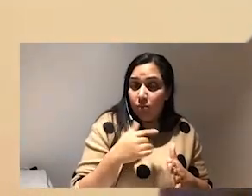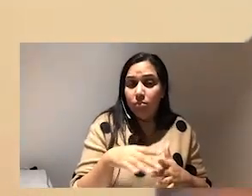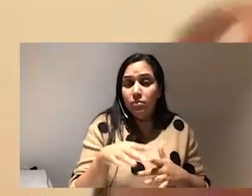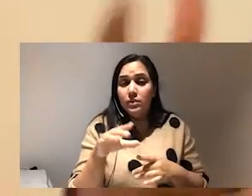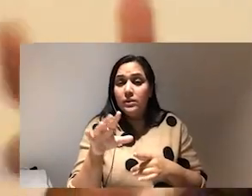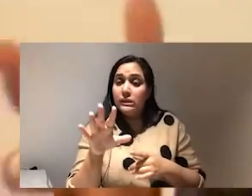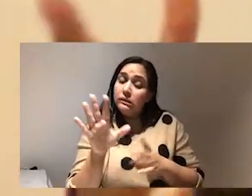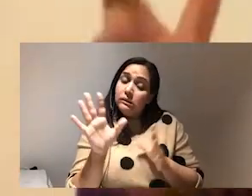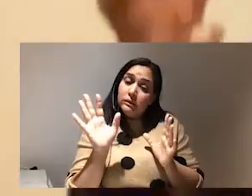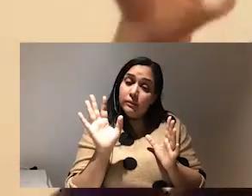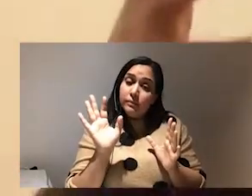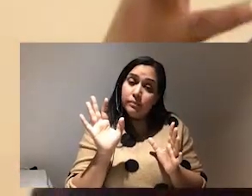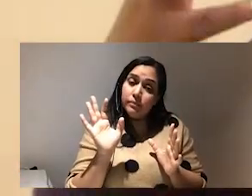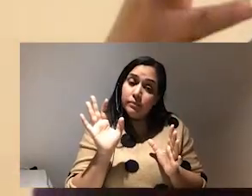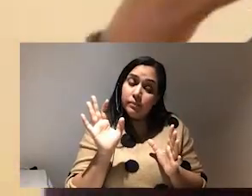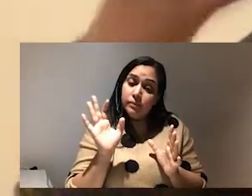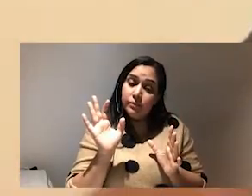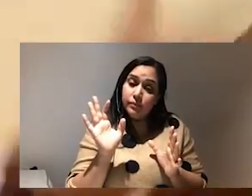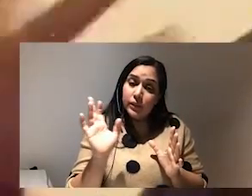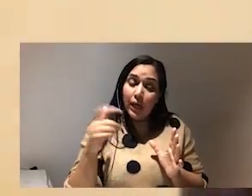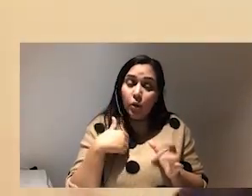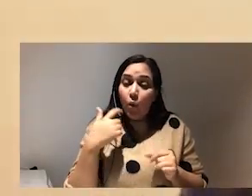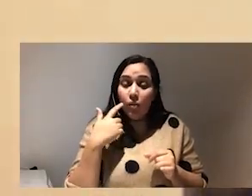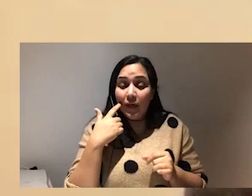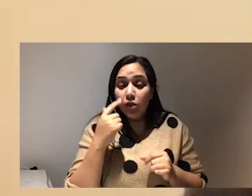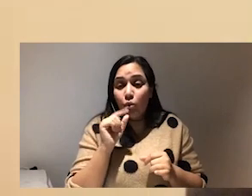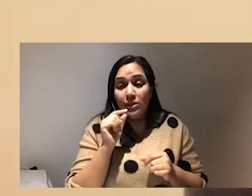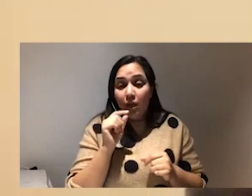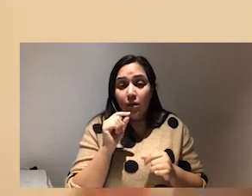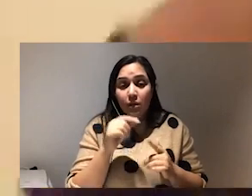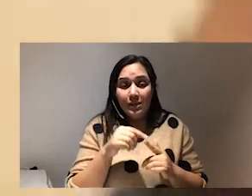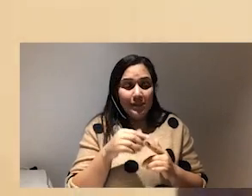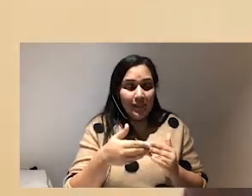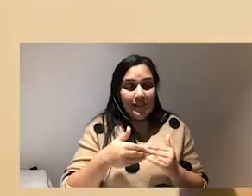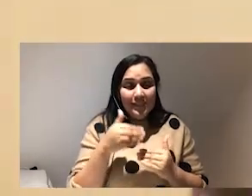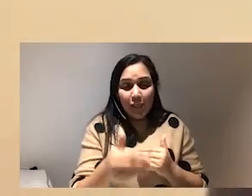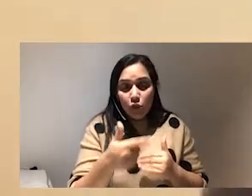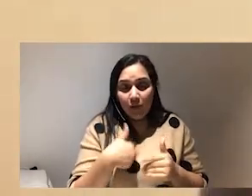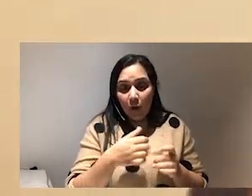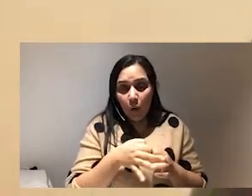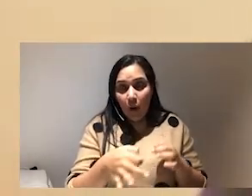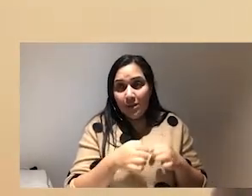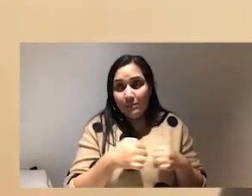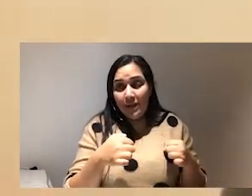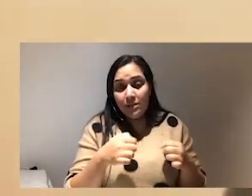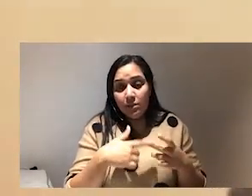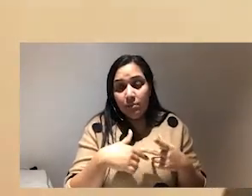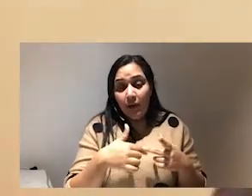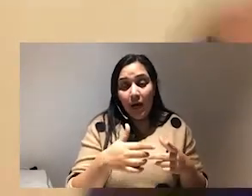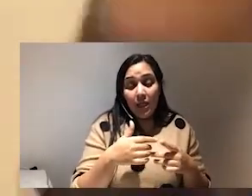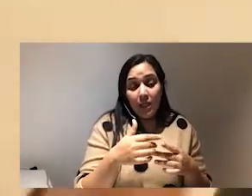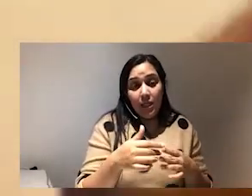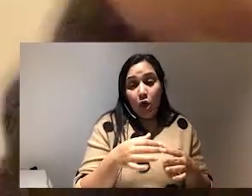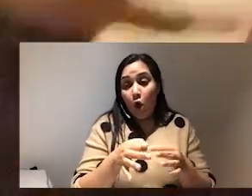um i don't think twitter is the extension of our online spaces but i do think online is the extension of our offline